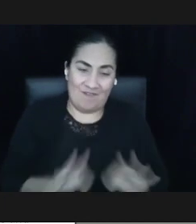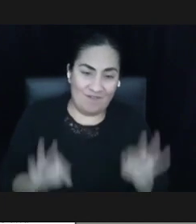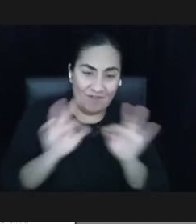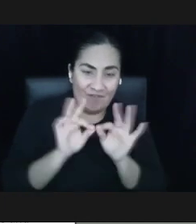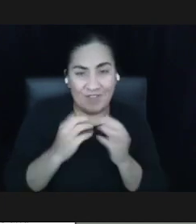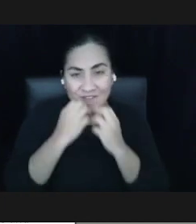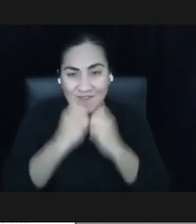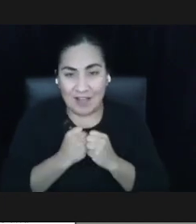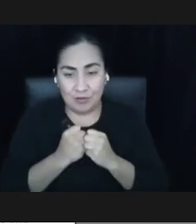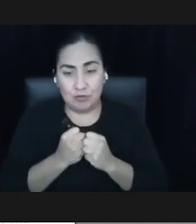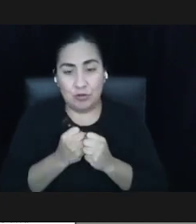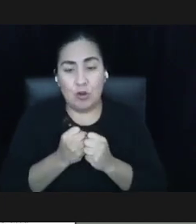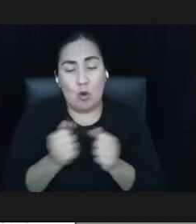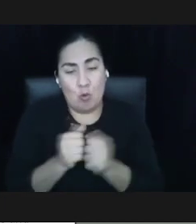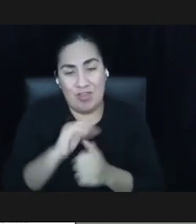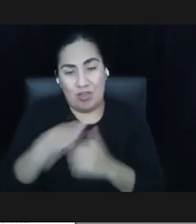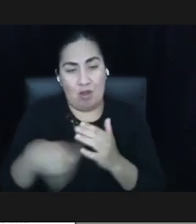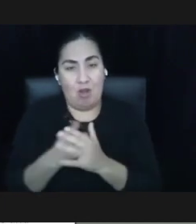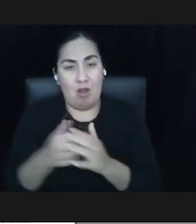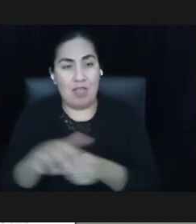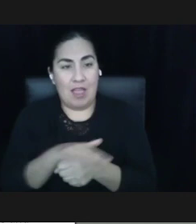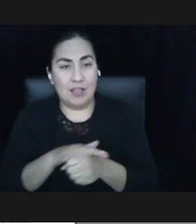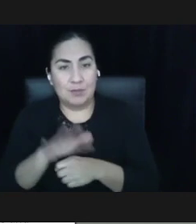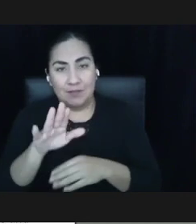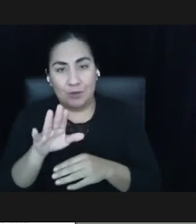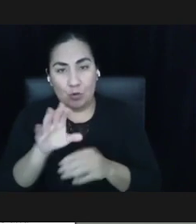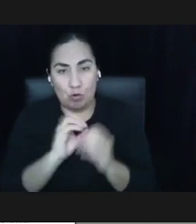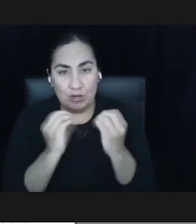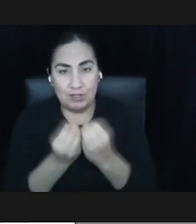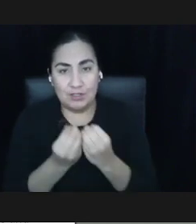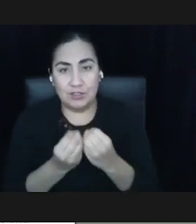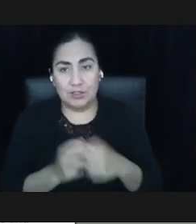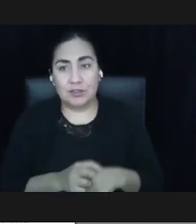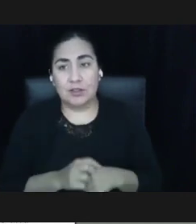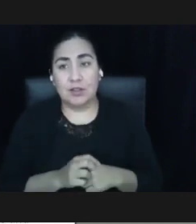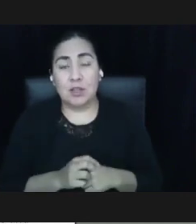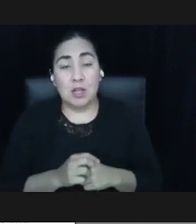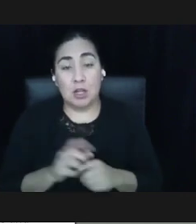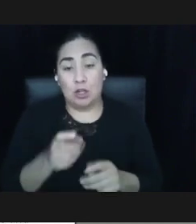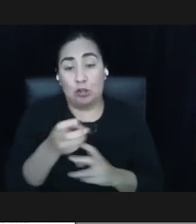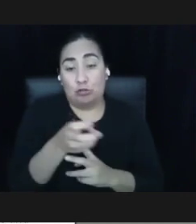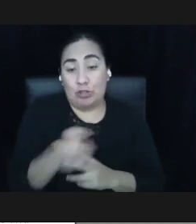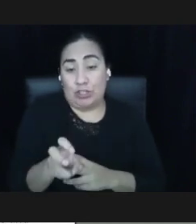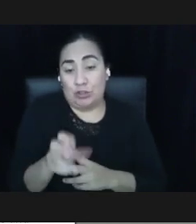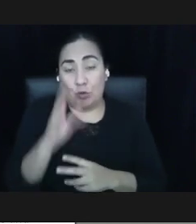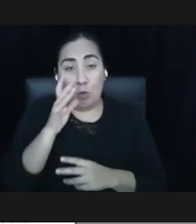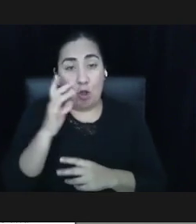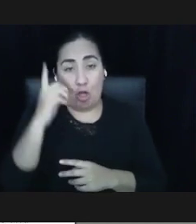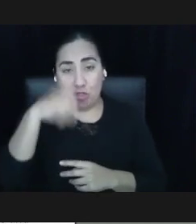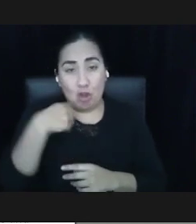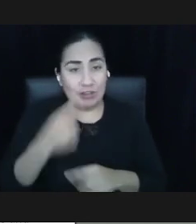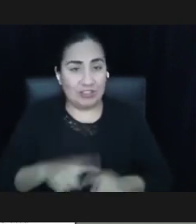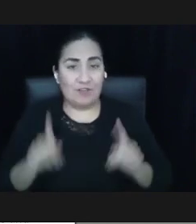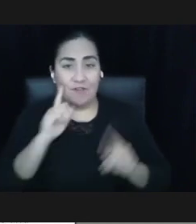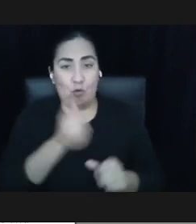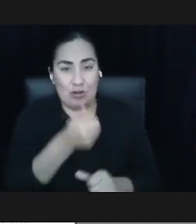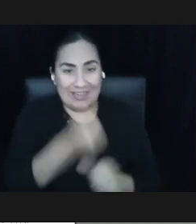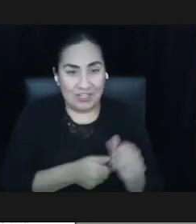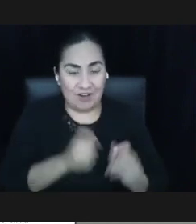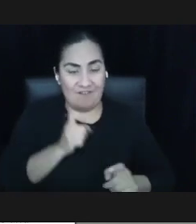organization. A Just Transition will look different for each philanthropy as it does for each community.